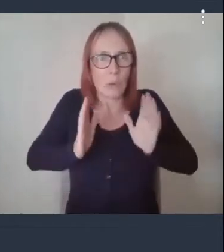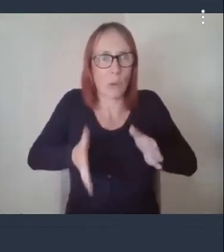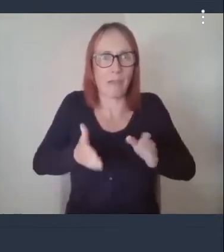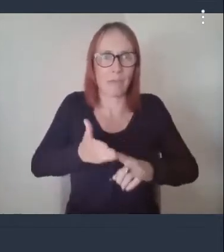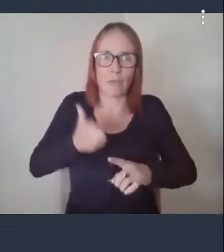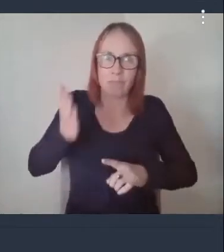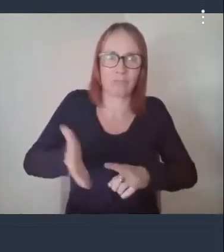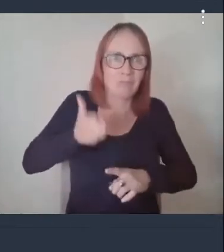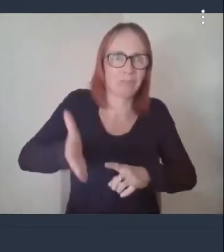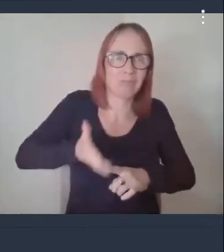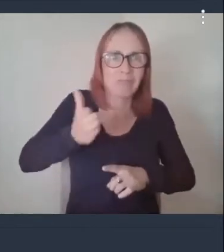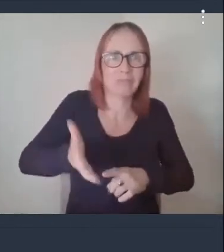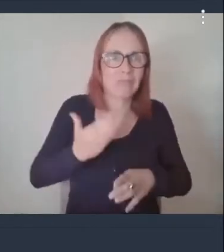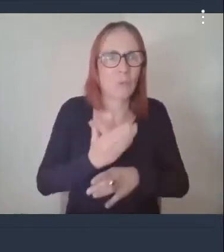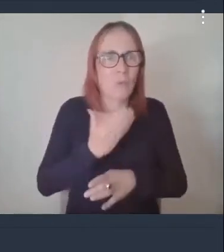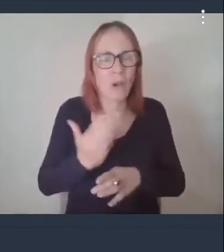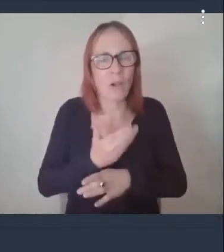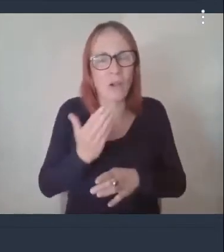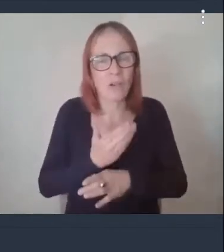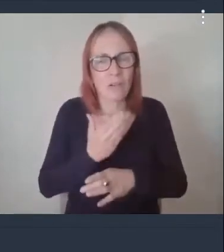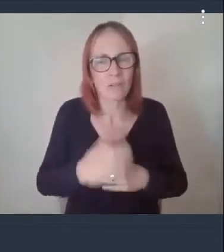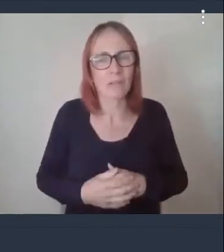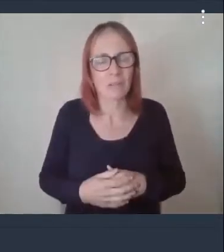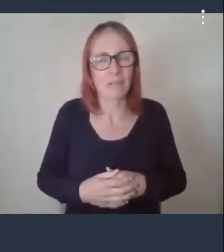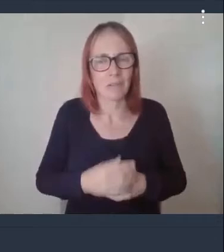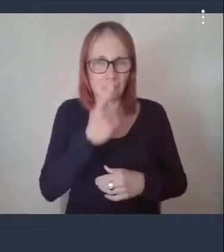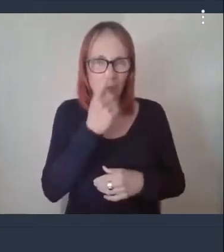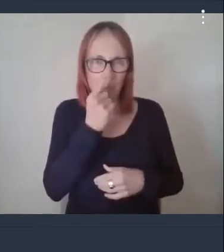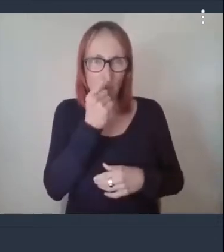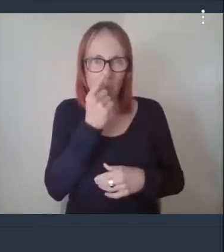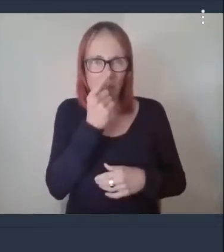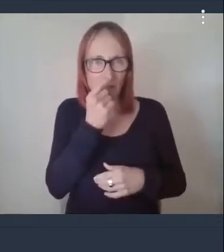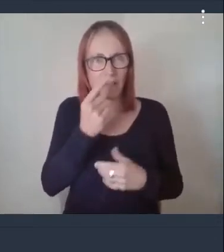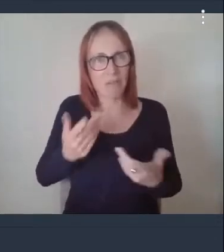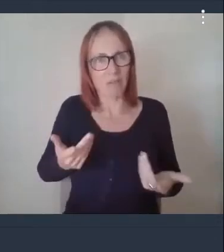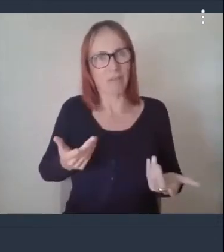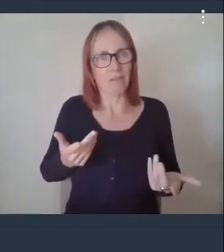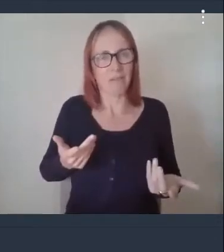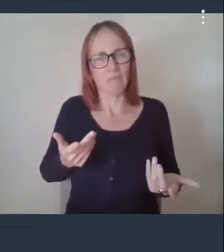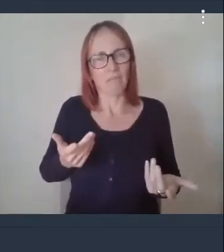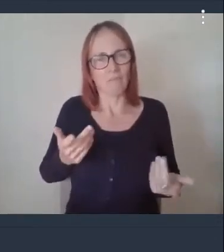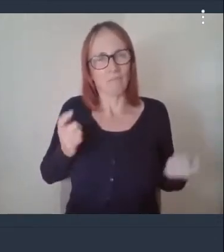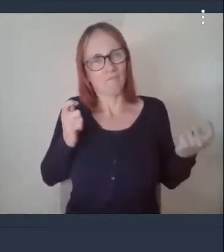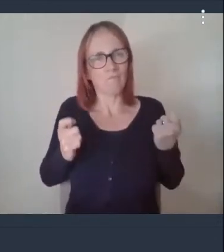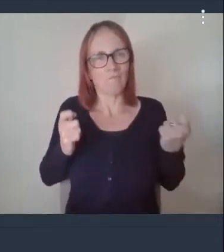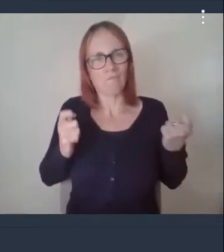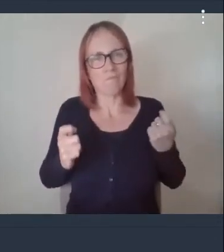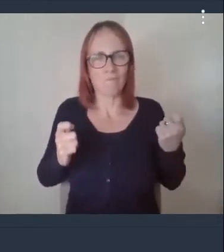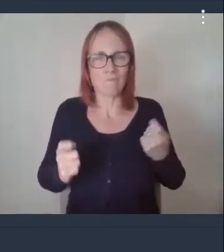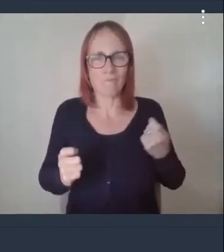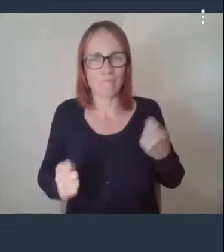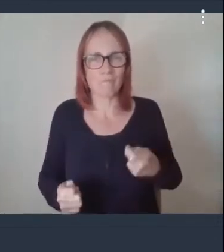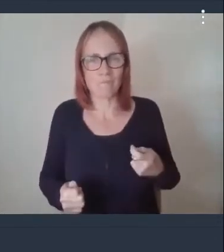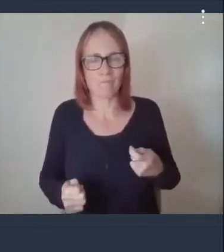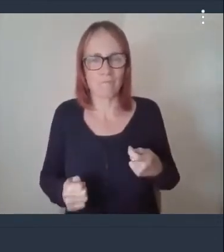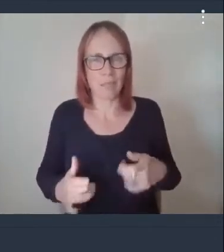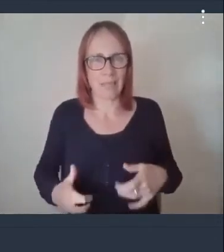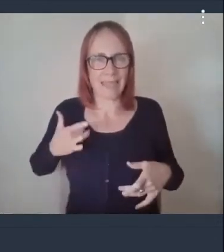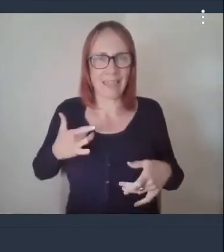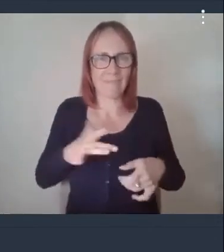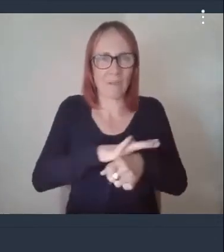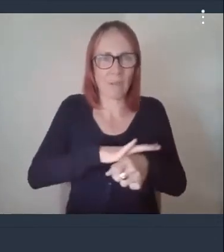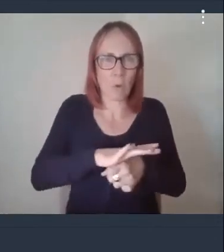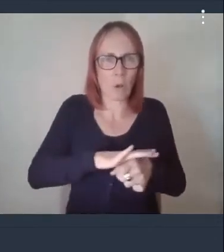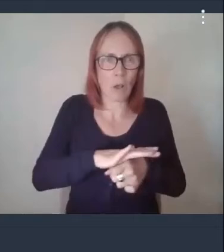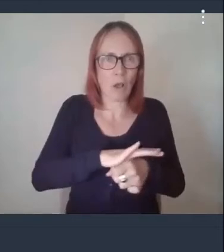much if it's office-based work all the time you could maybe think of living locally and and not